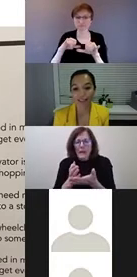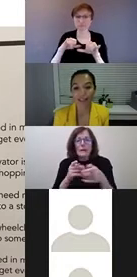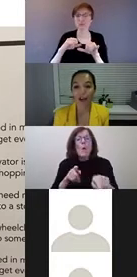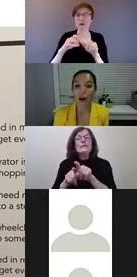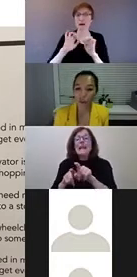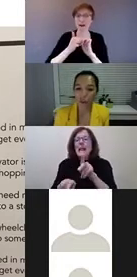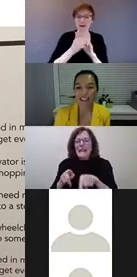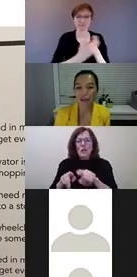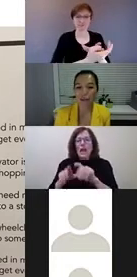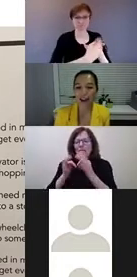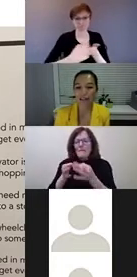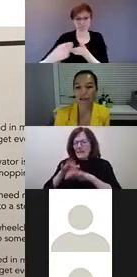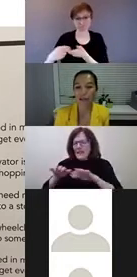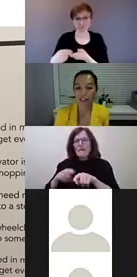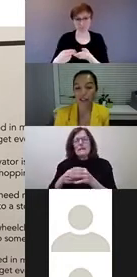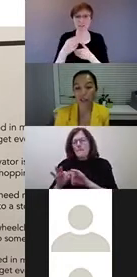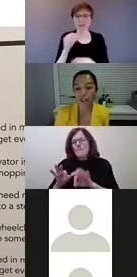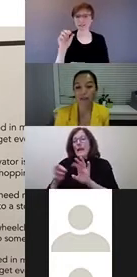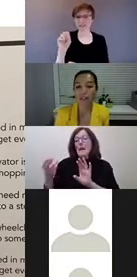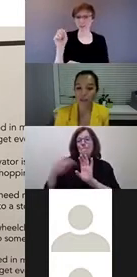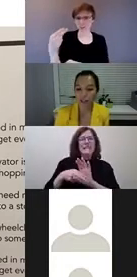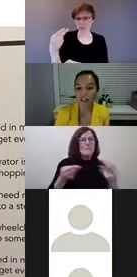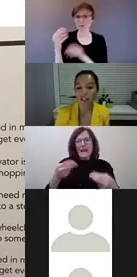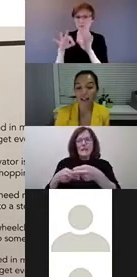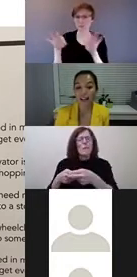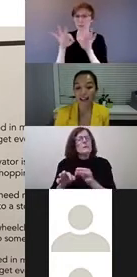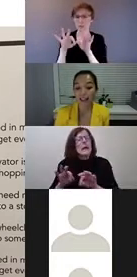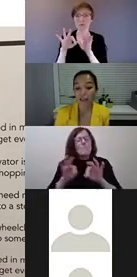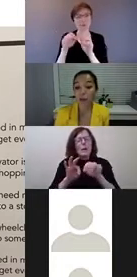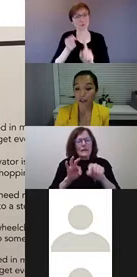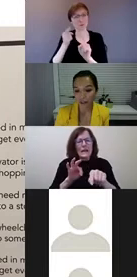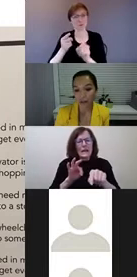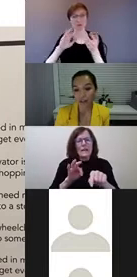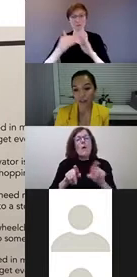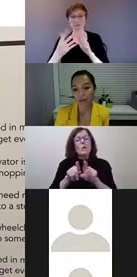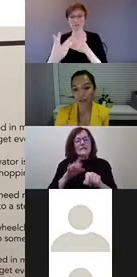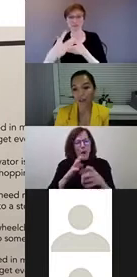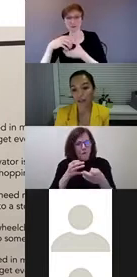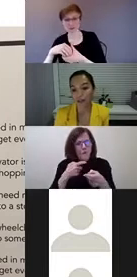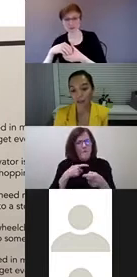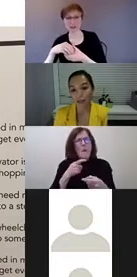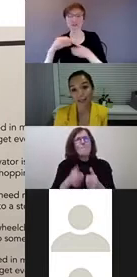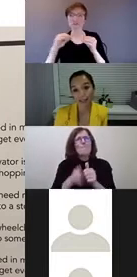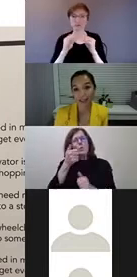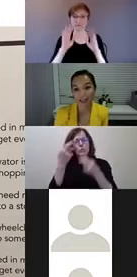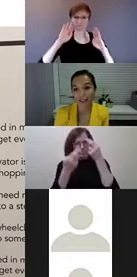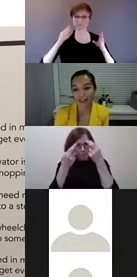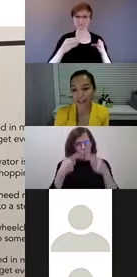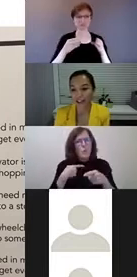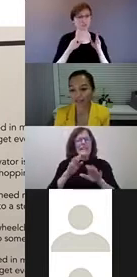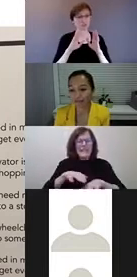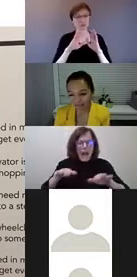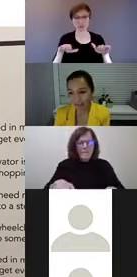important, hoping that we'll have community inclusion, participation, and have more considerations for children and families in Canadian